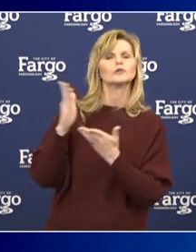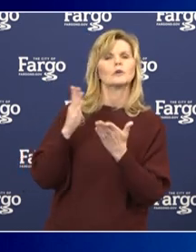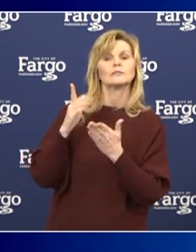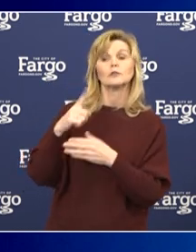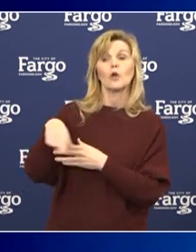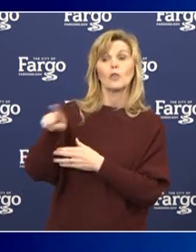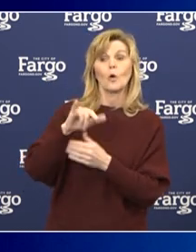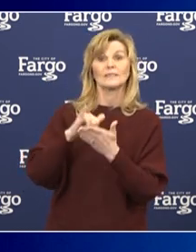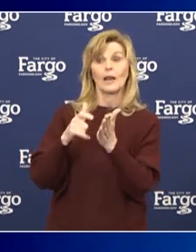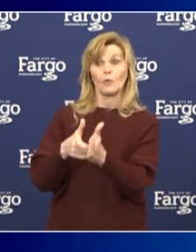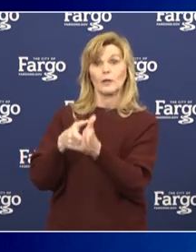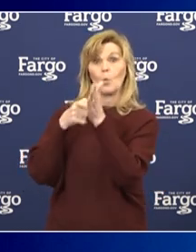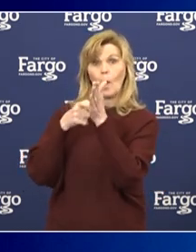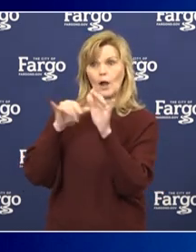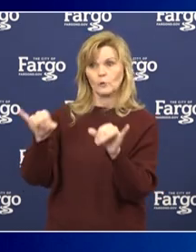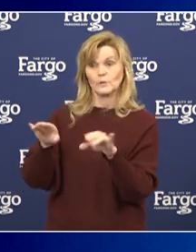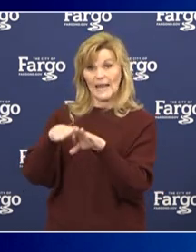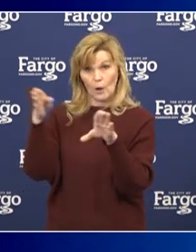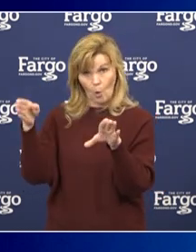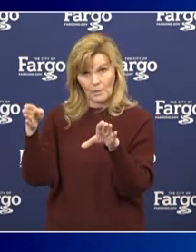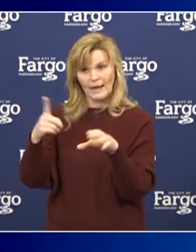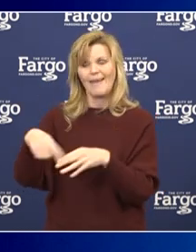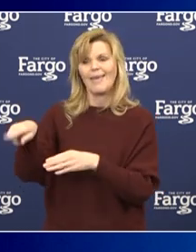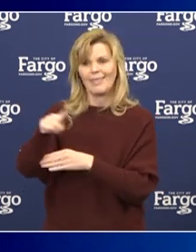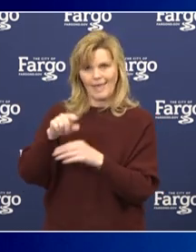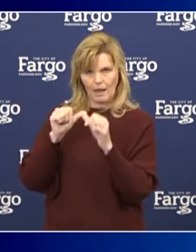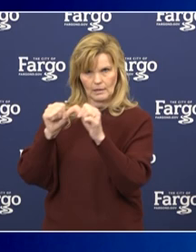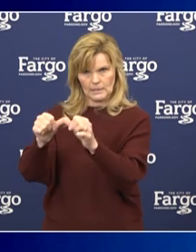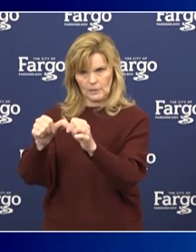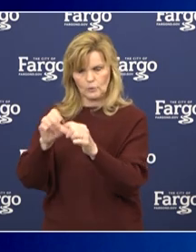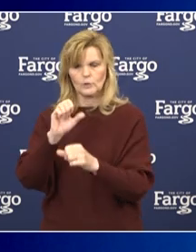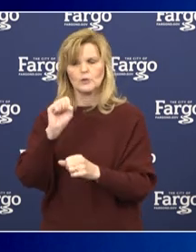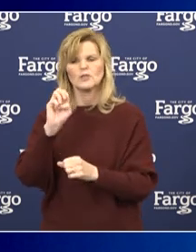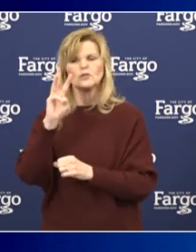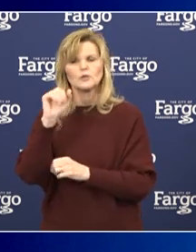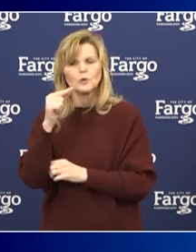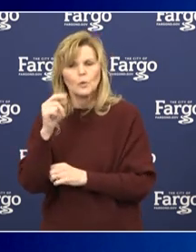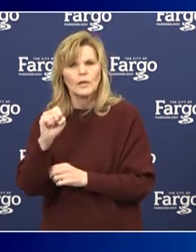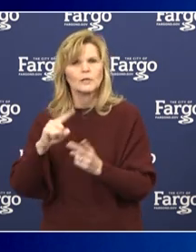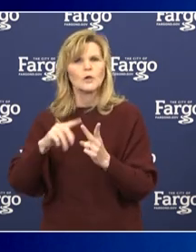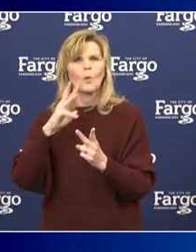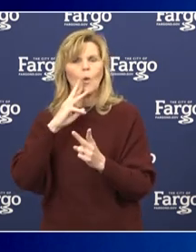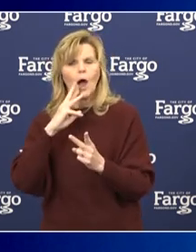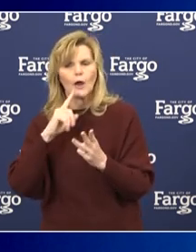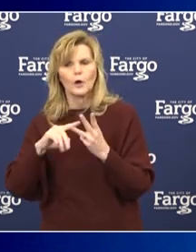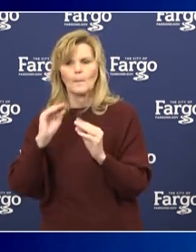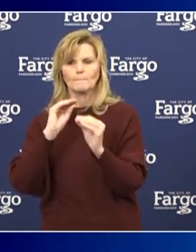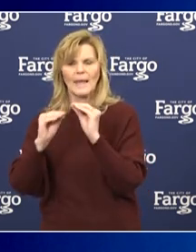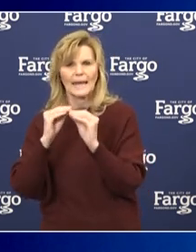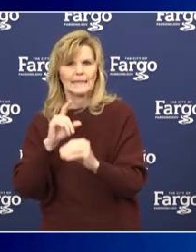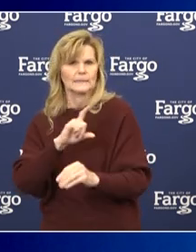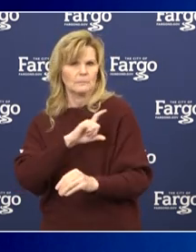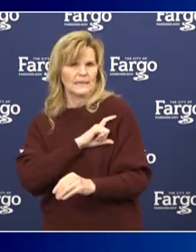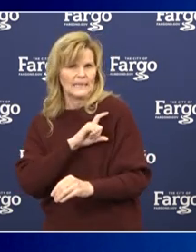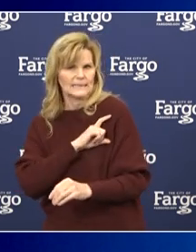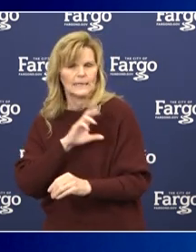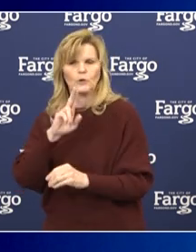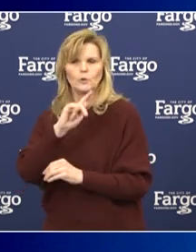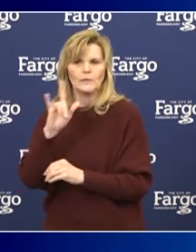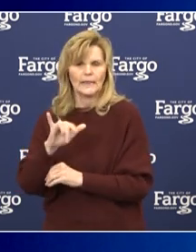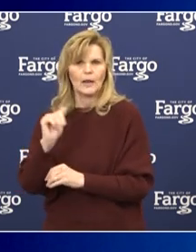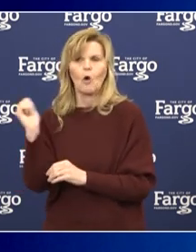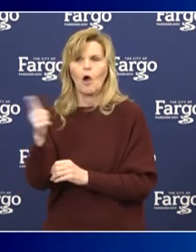emergency services, sanitation, streets, sewer, water, maintenance, as well as policing and utility billing is all